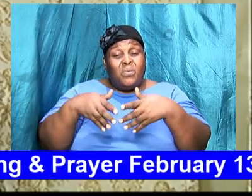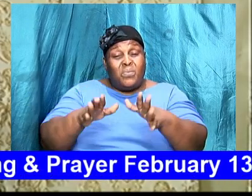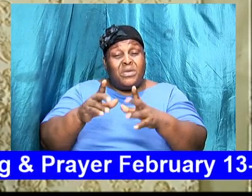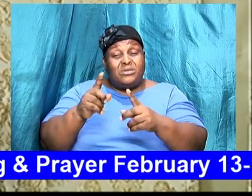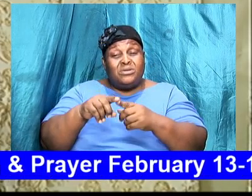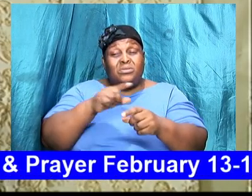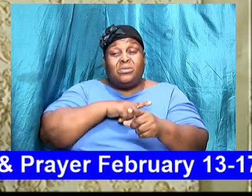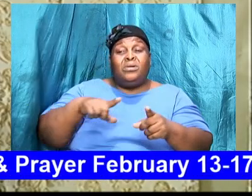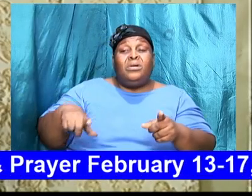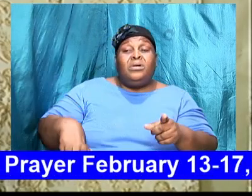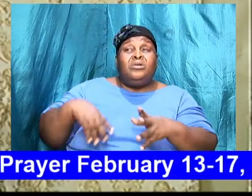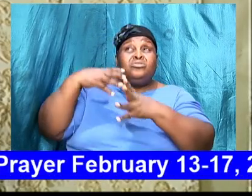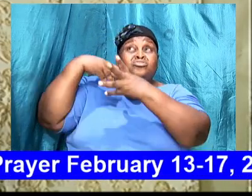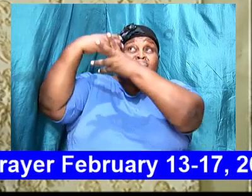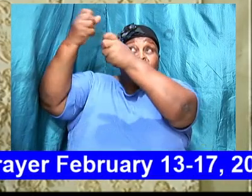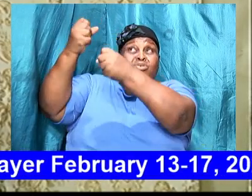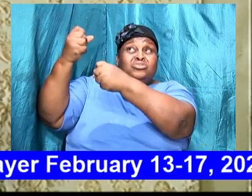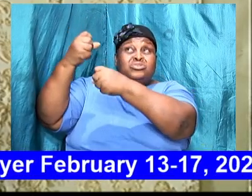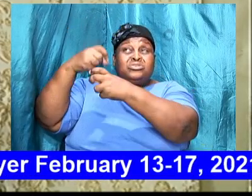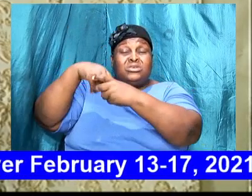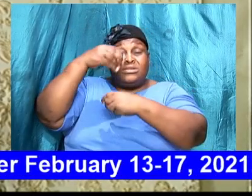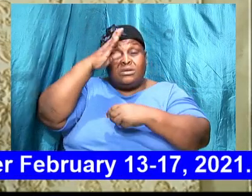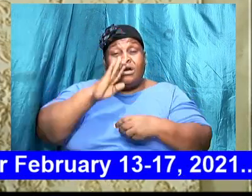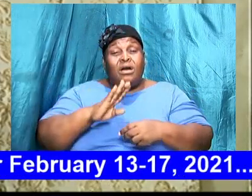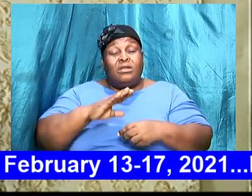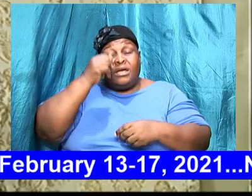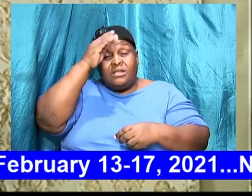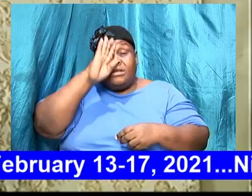and he shall bring it to pass